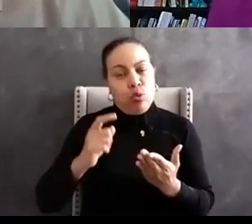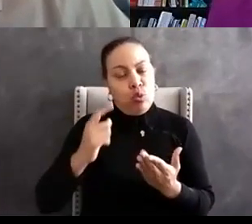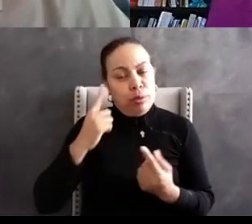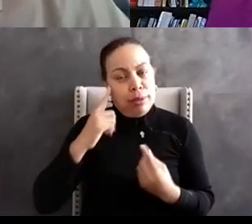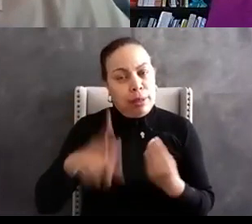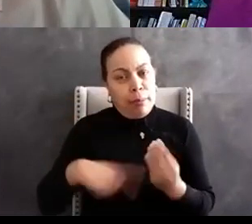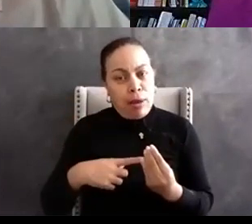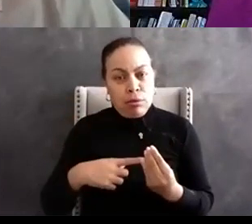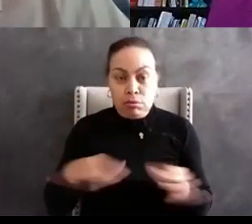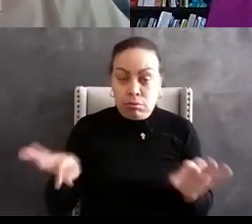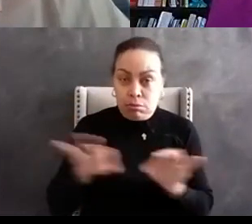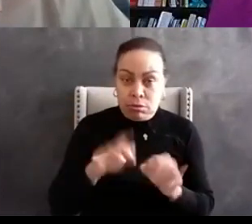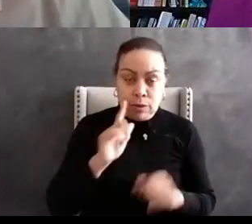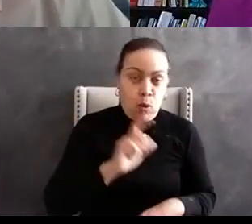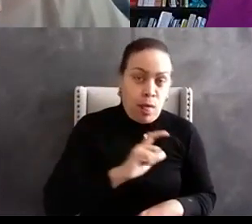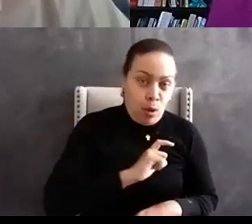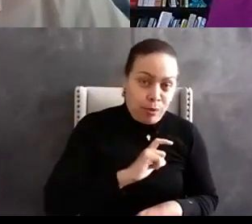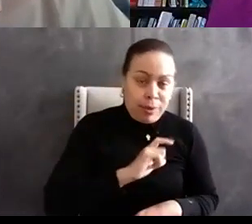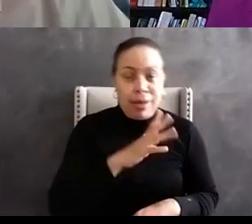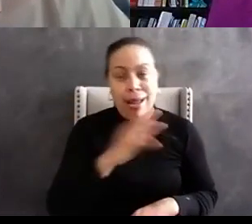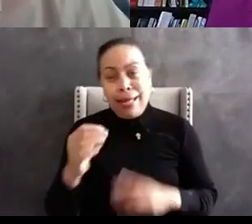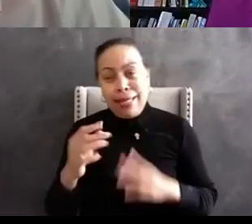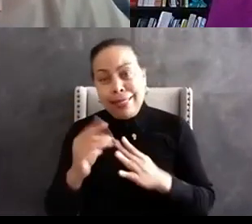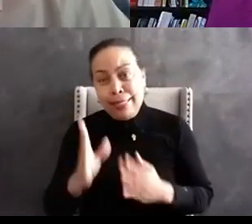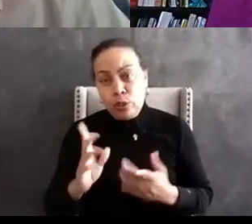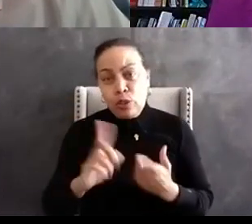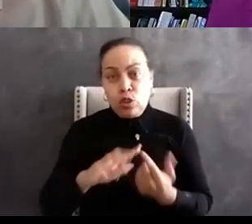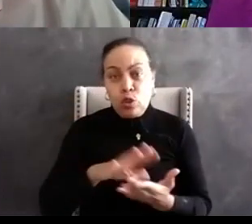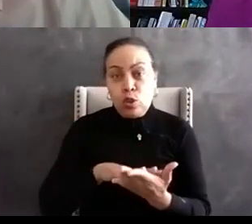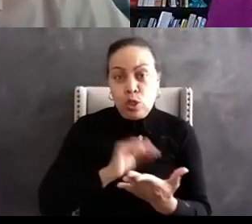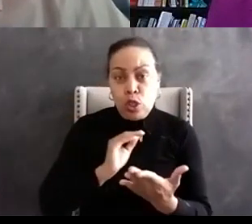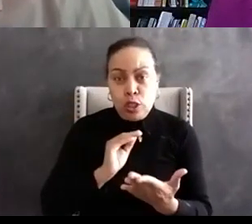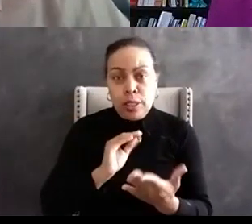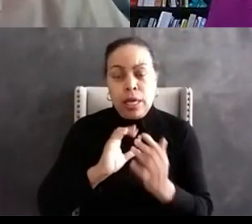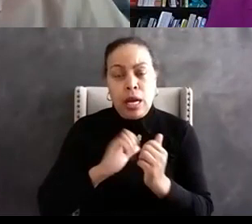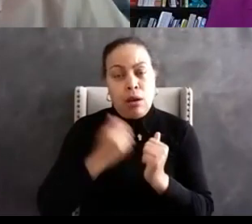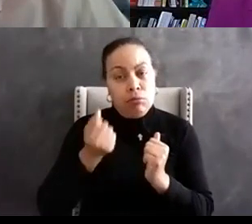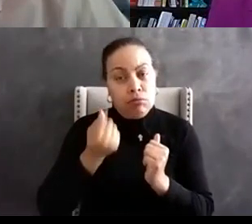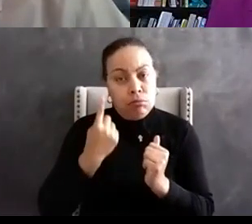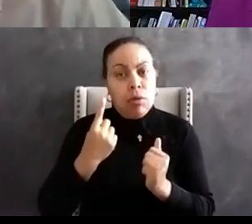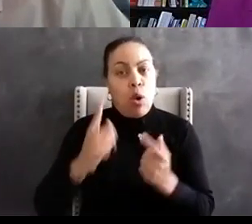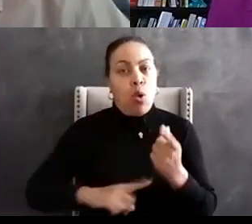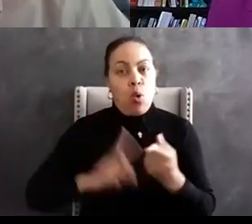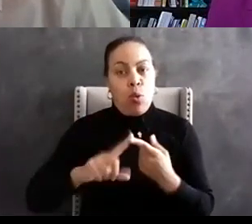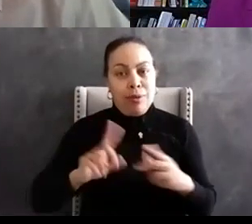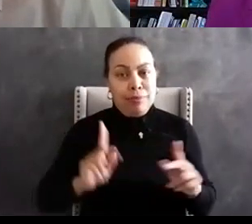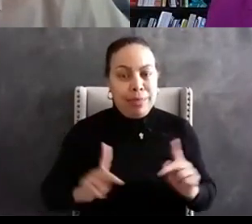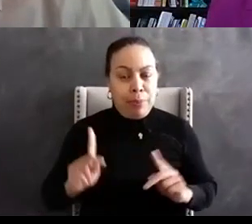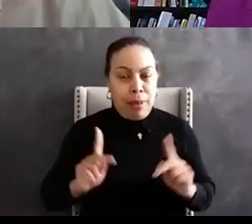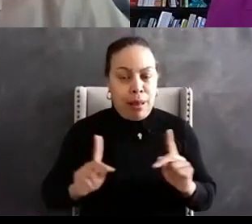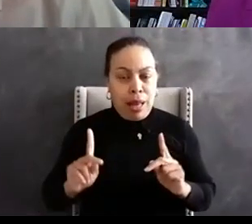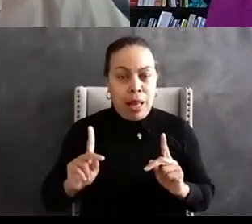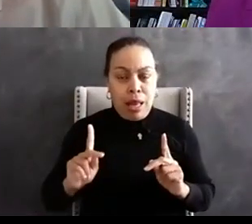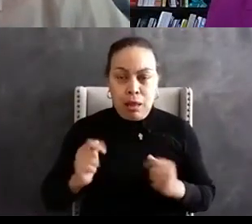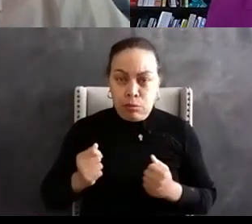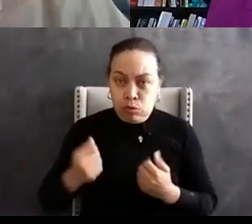in law enforcement and in leadership to understand when people are bringing up